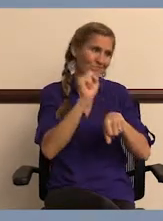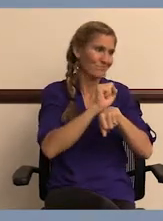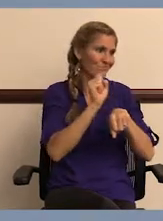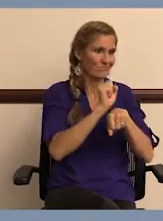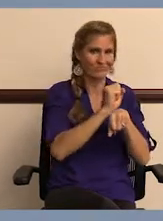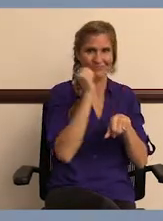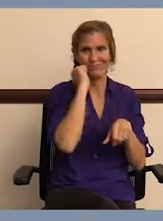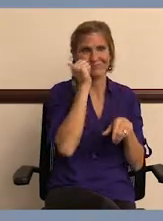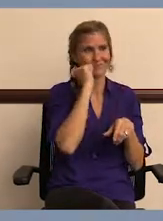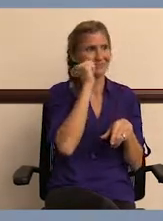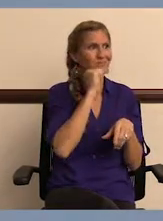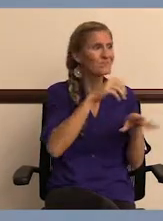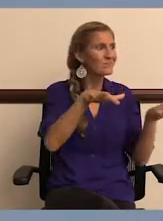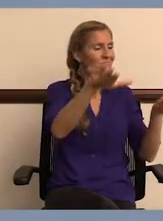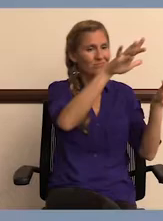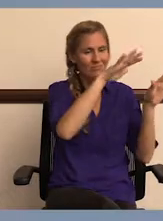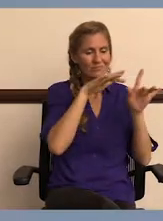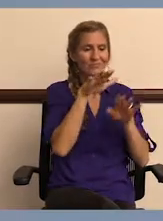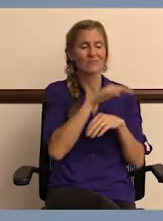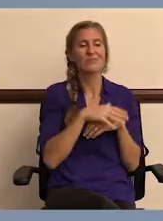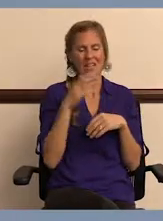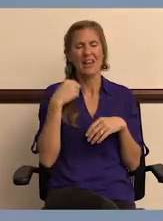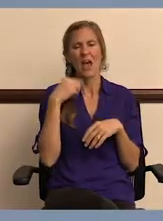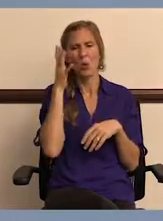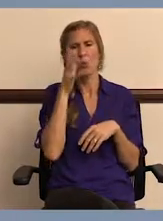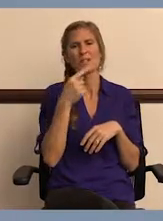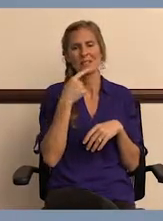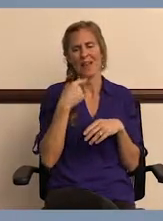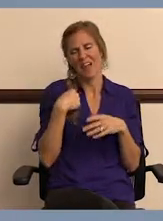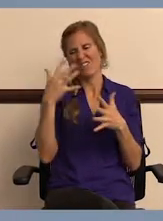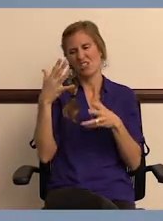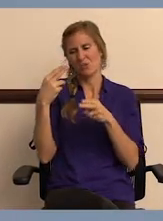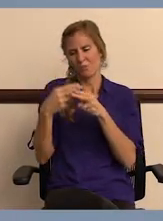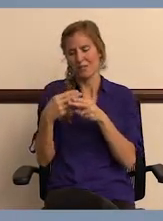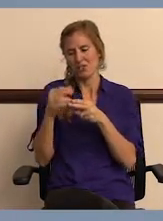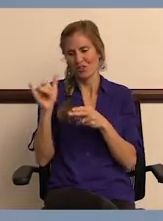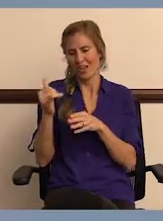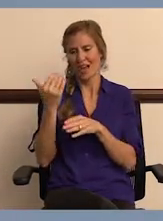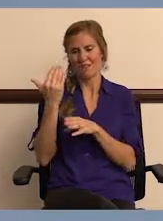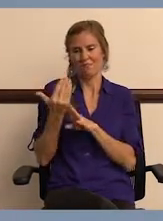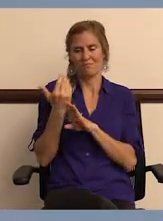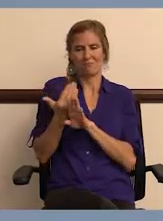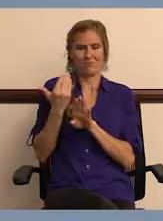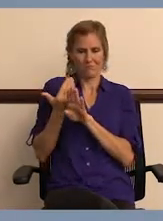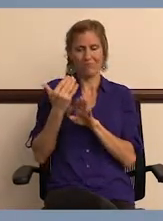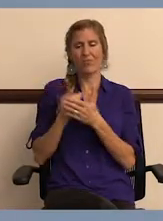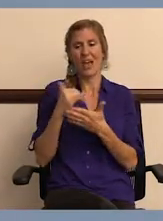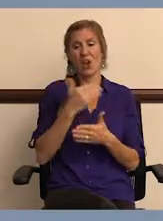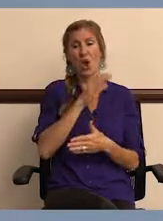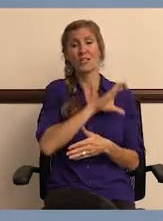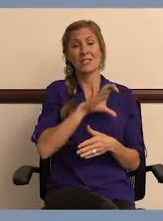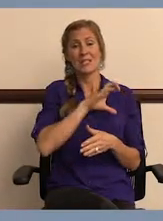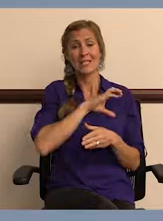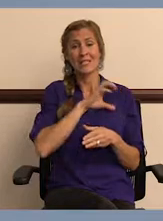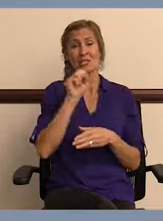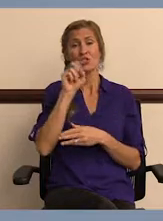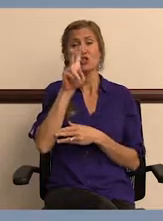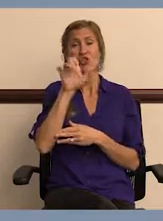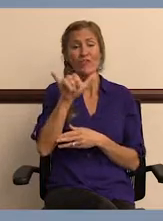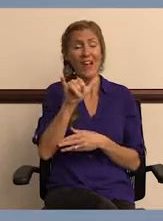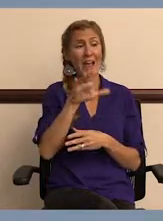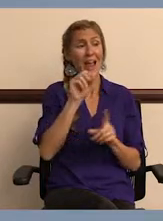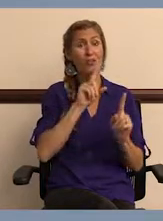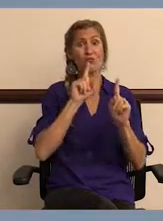forward-facing within our operations. And I will say, you know, you mentioned earlier our citizen